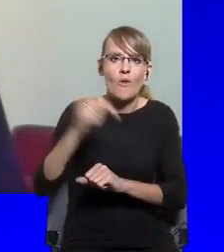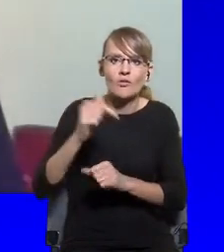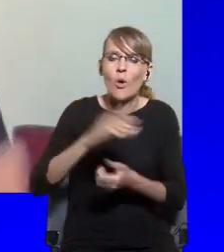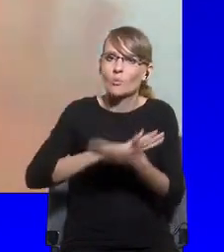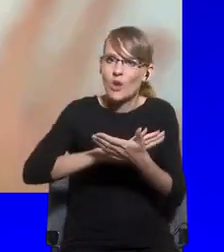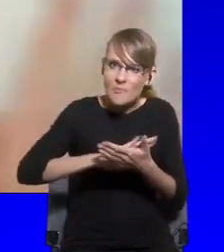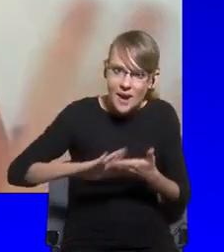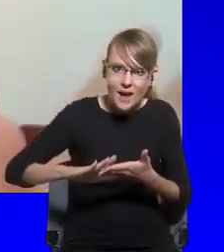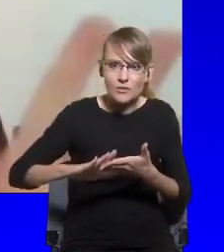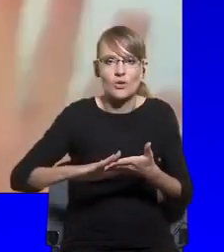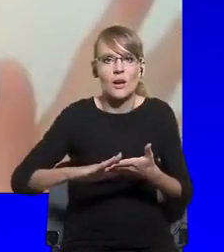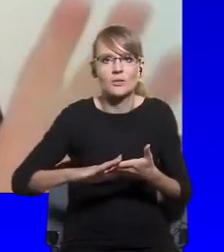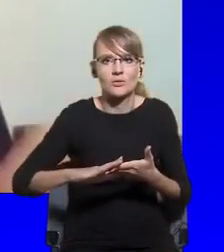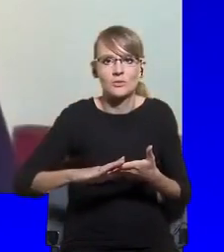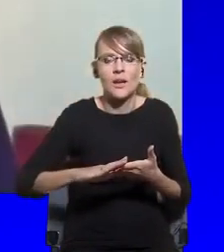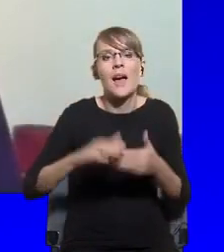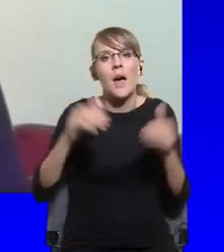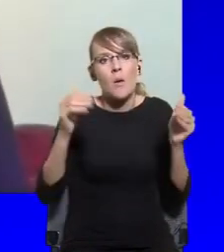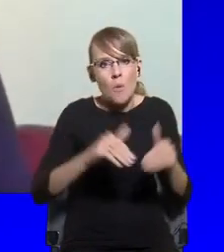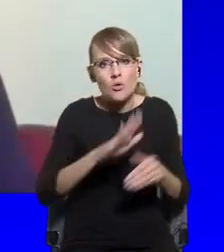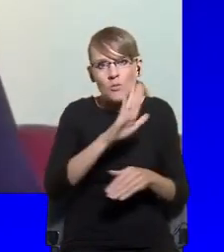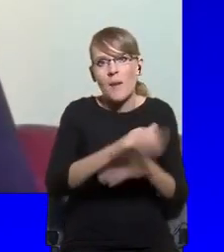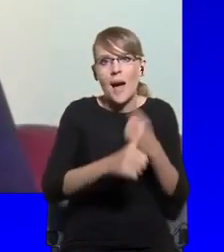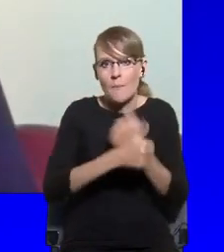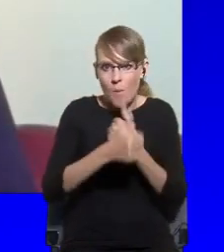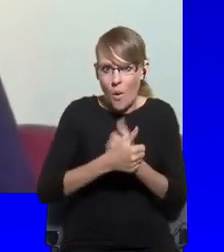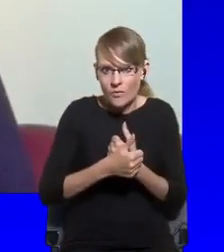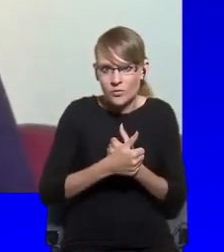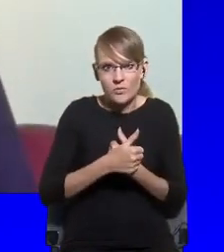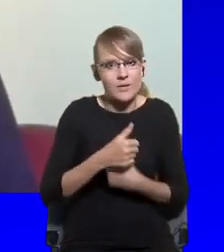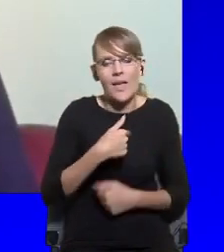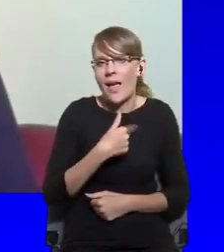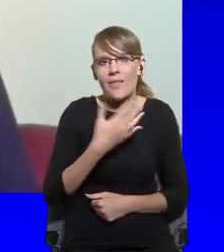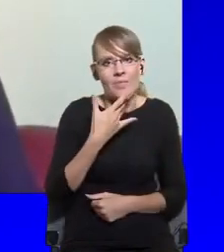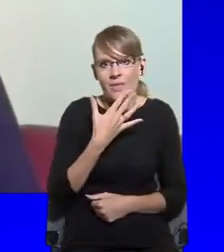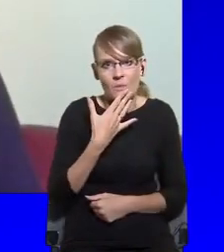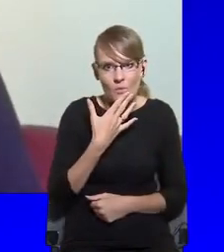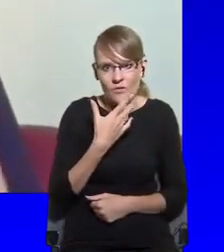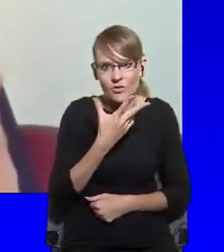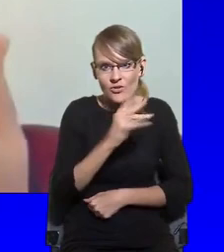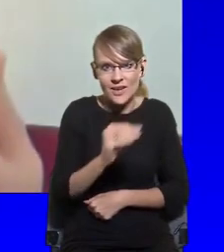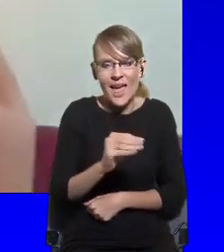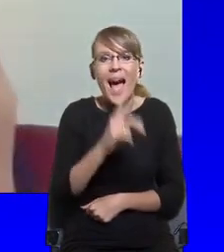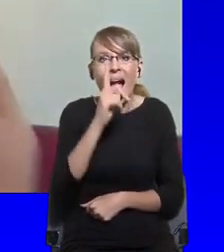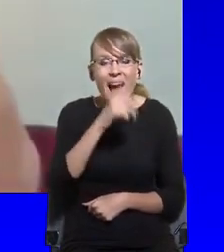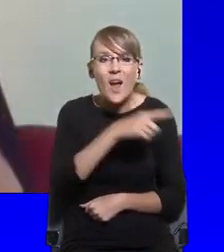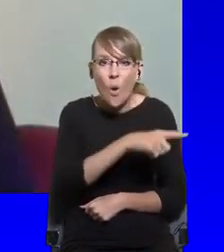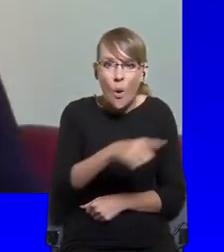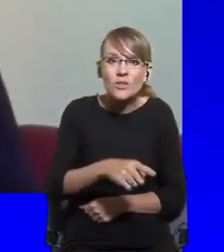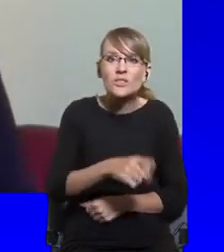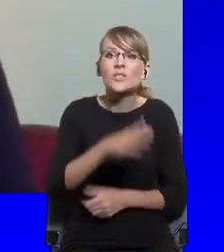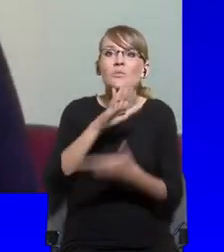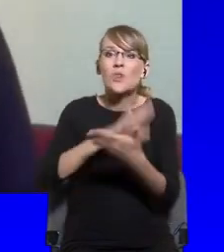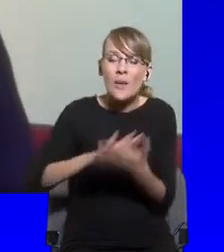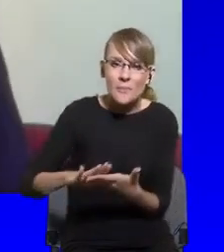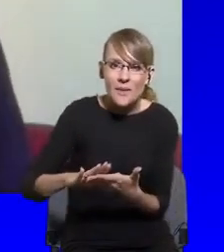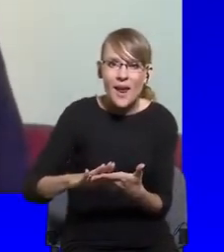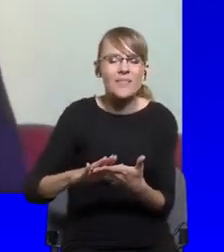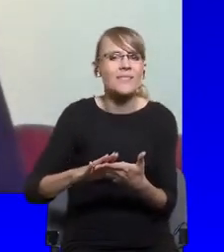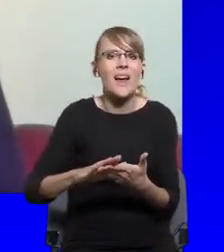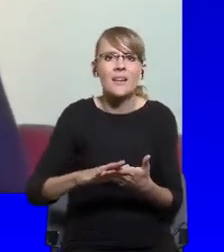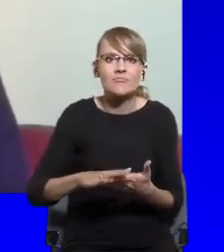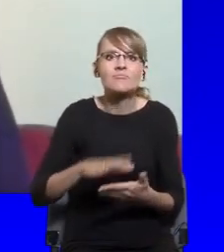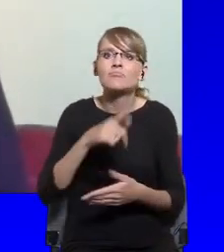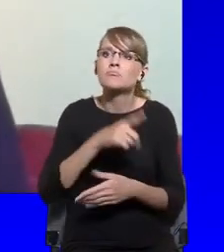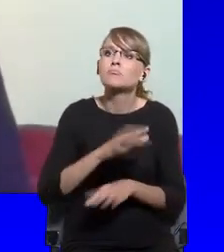things which they may well have done wrong, I'm not saying they're blameless, but instead of basically buying into this cultural war